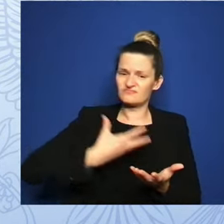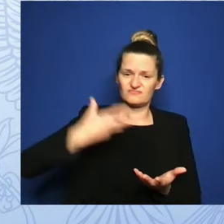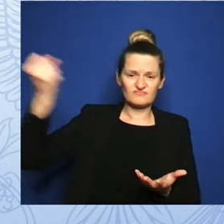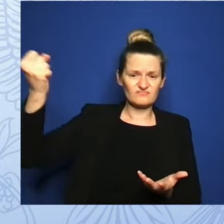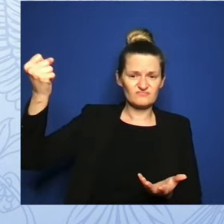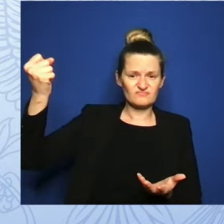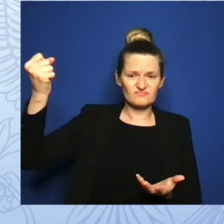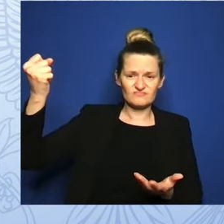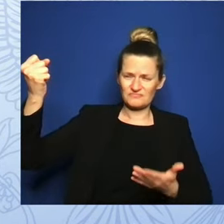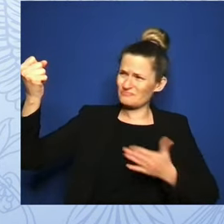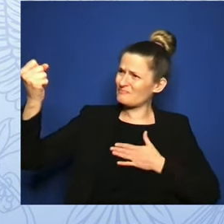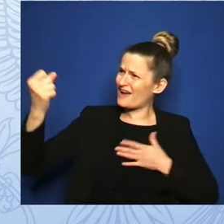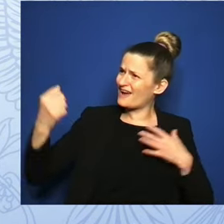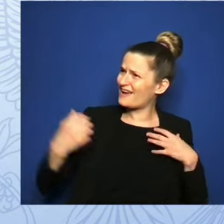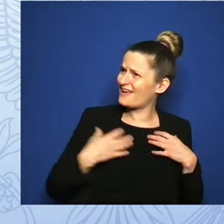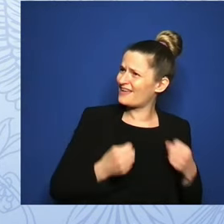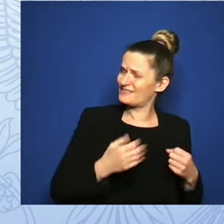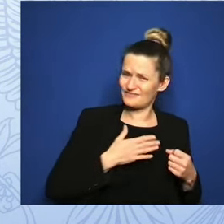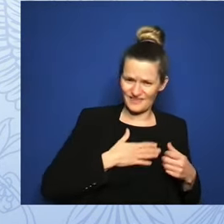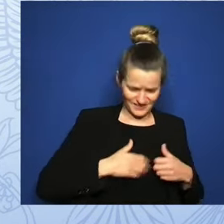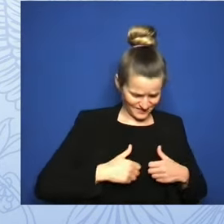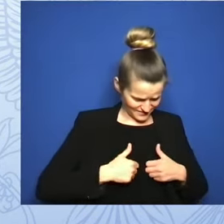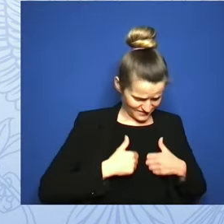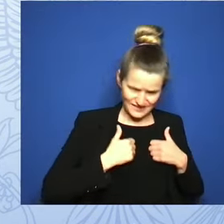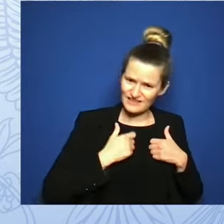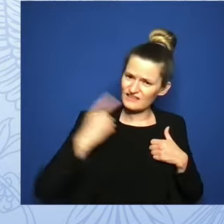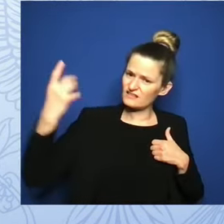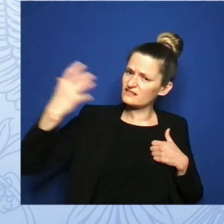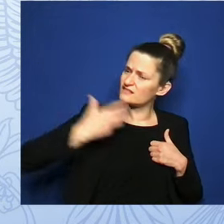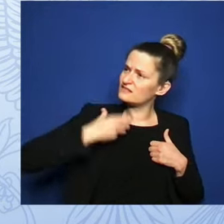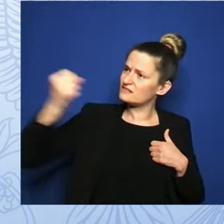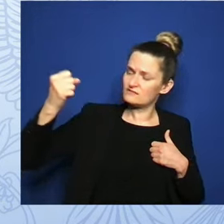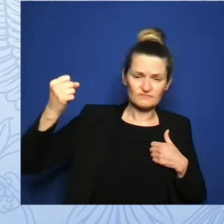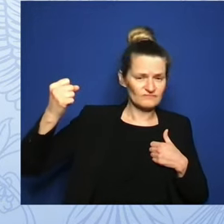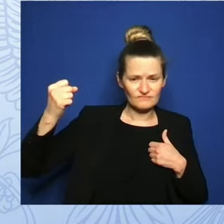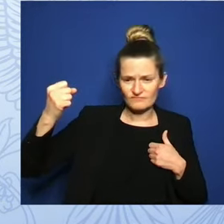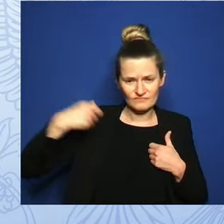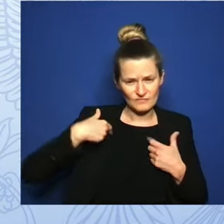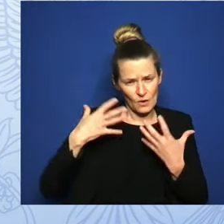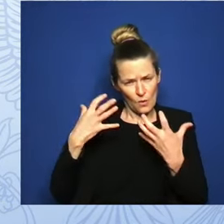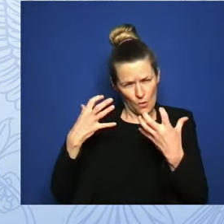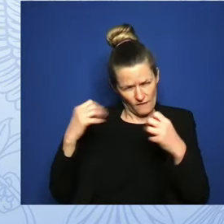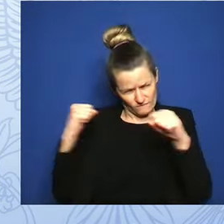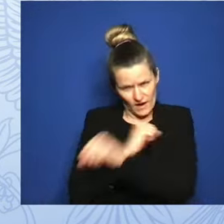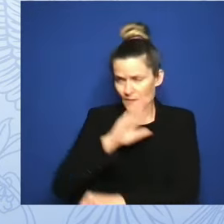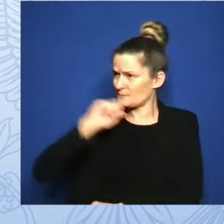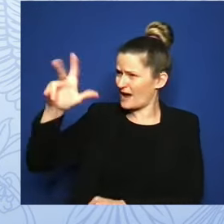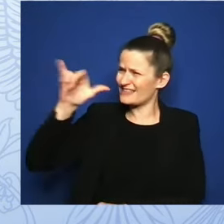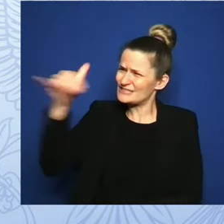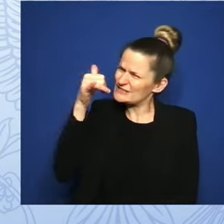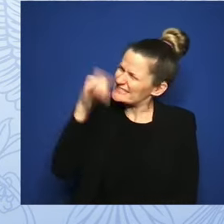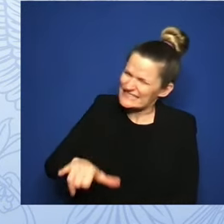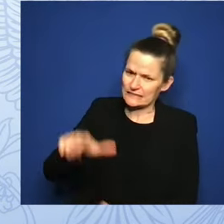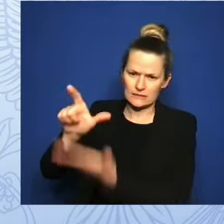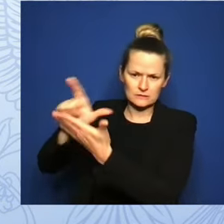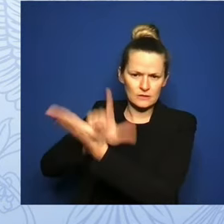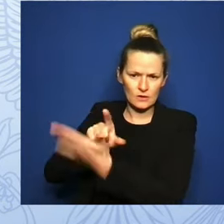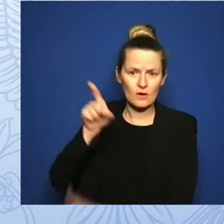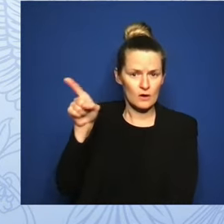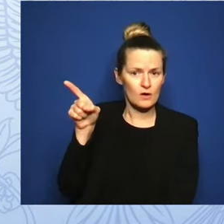back against these insidious laws in states across the country. This is my fight. This is our fight.